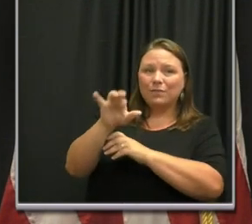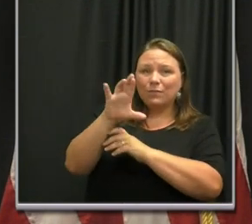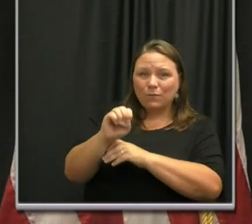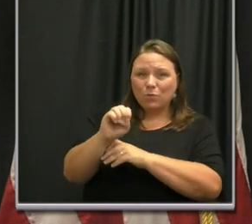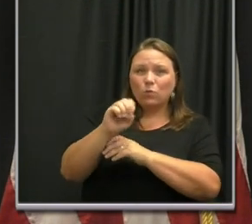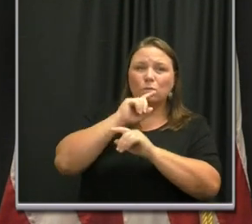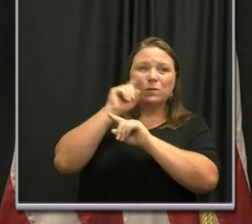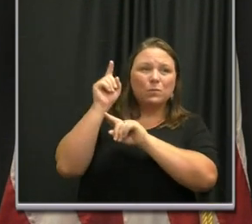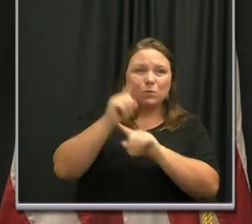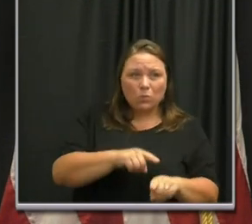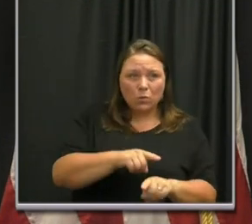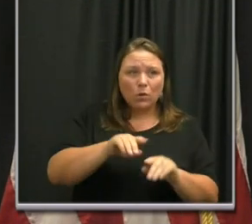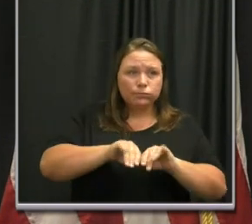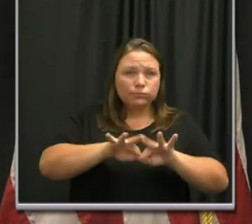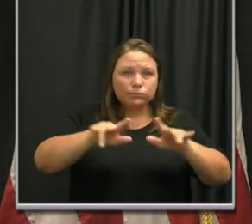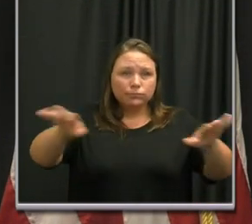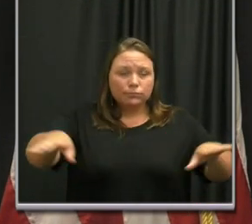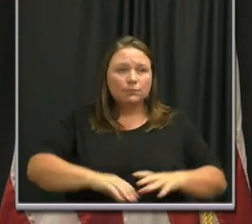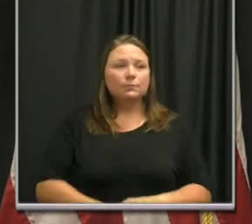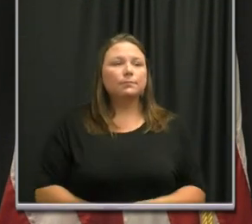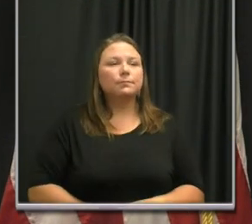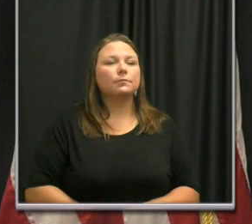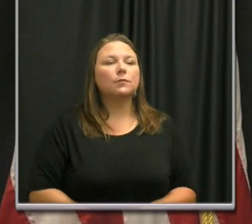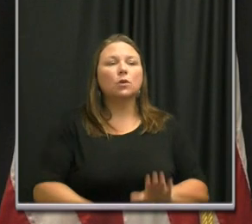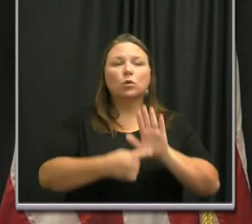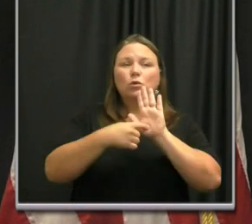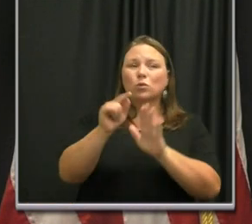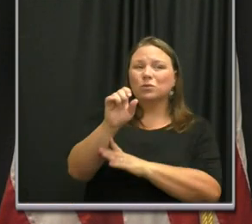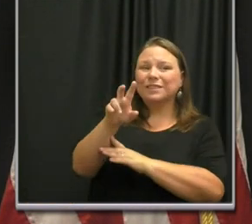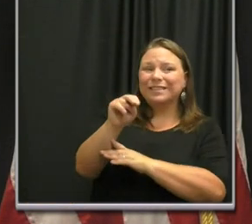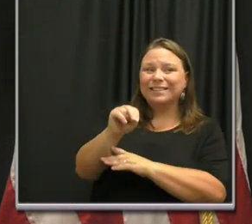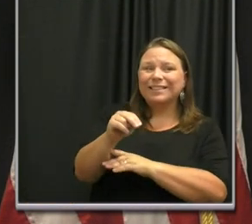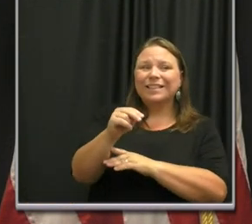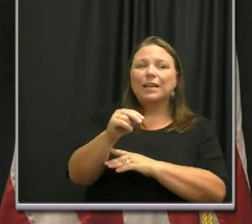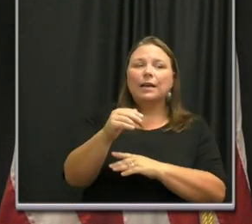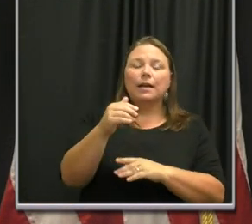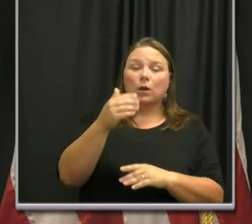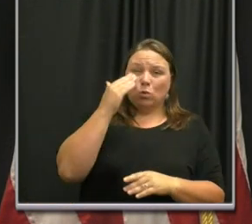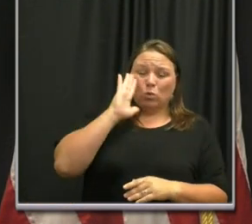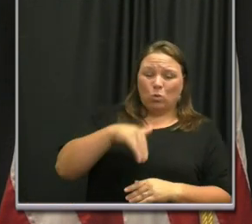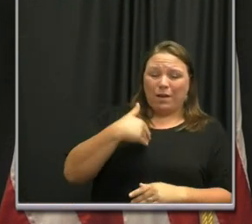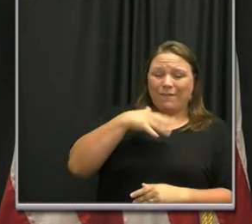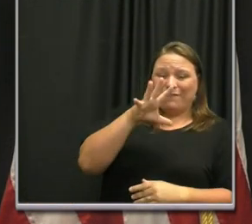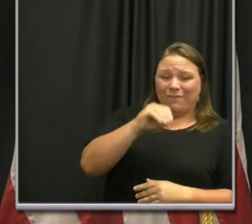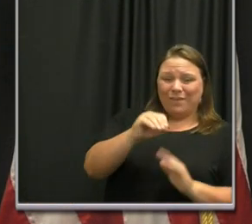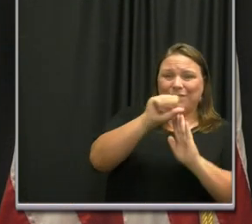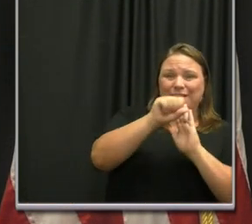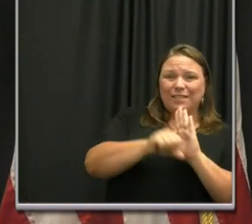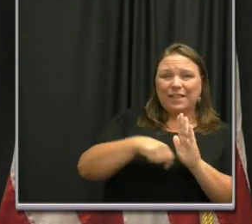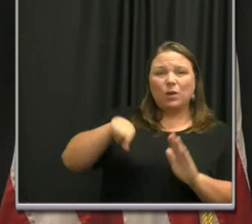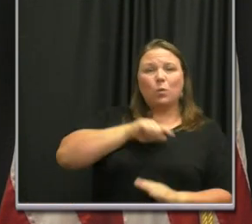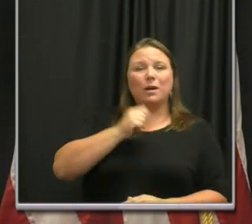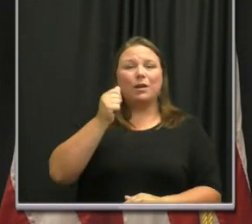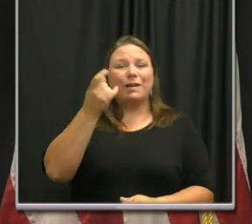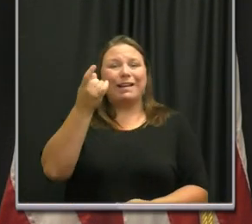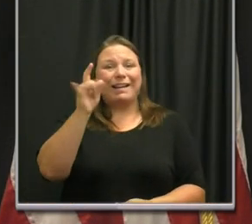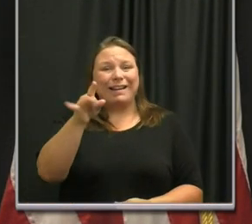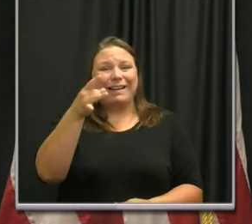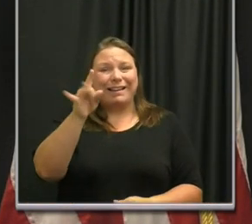report was released. The CHOSE Tennessee is one of 18 nationwide hot spots,